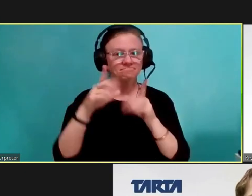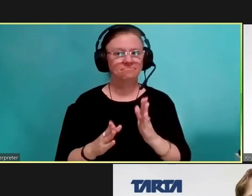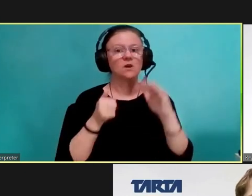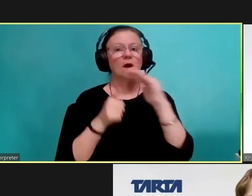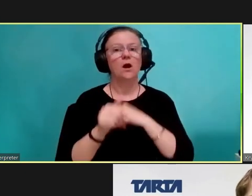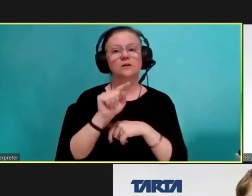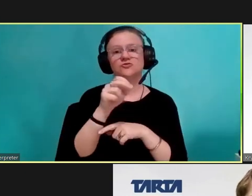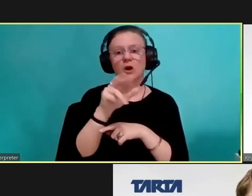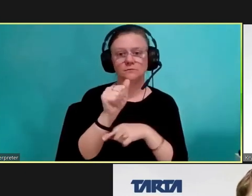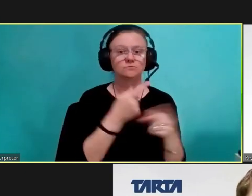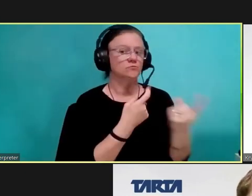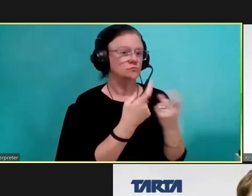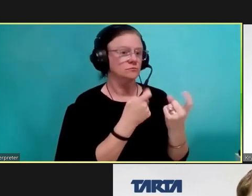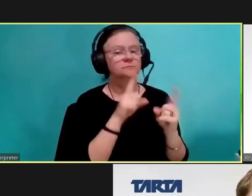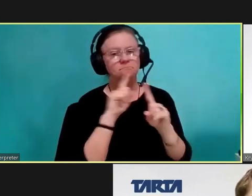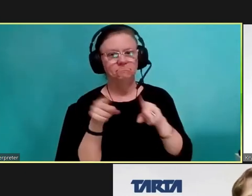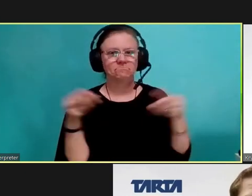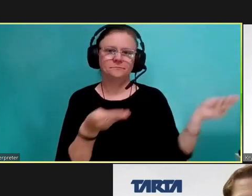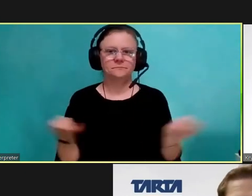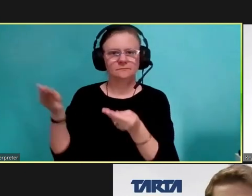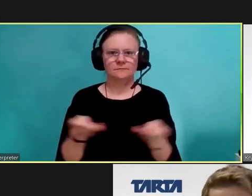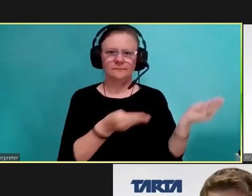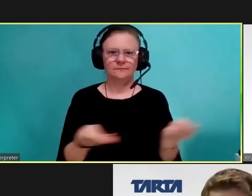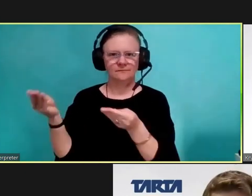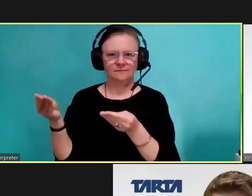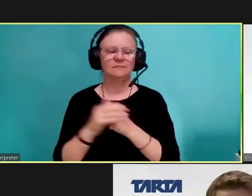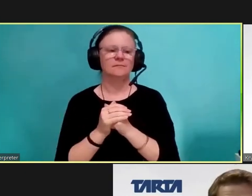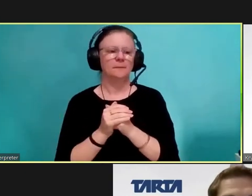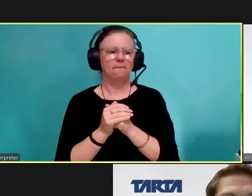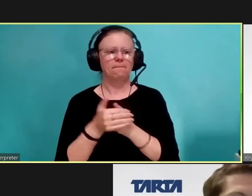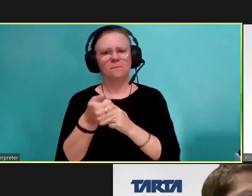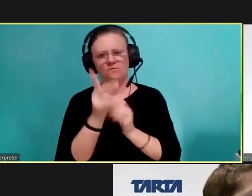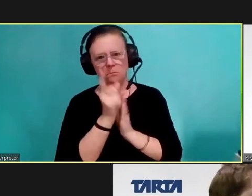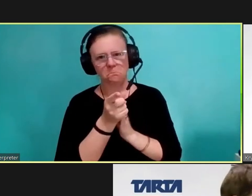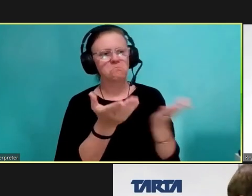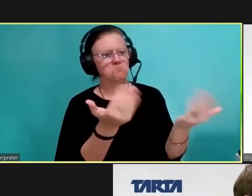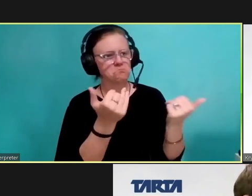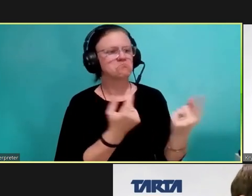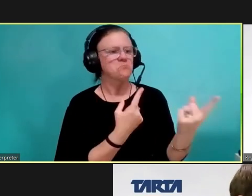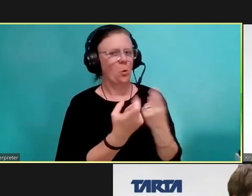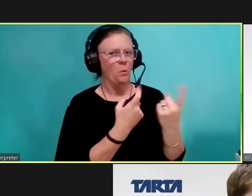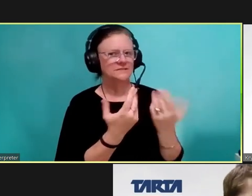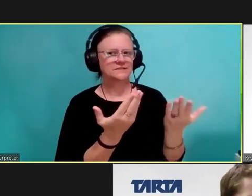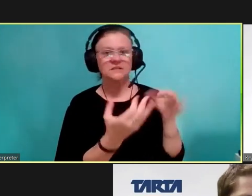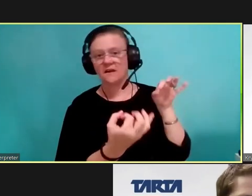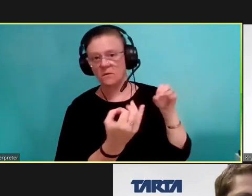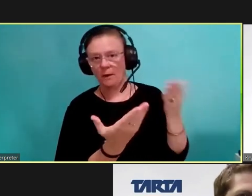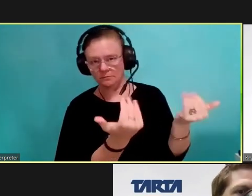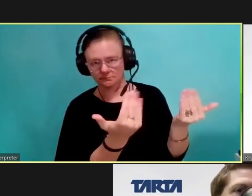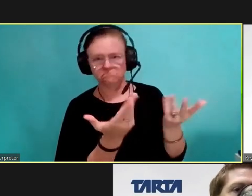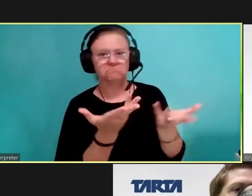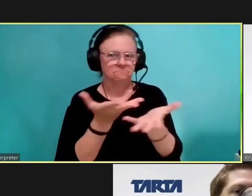will be facilitating the Q&A portion of tonight's meeting, and we will give everyone a few minutes to submit feedback and questions they have